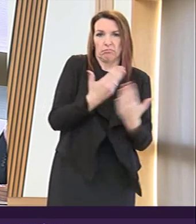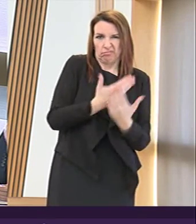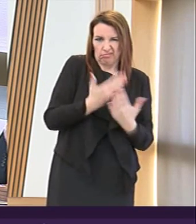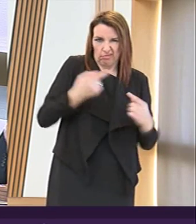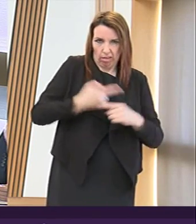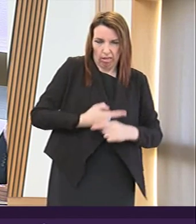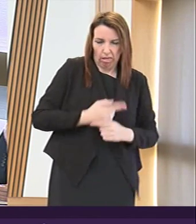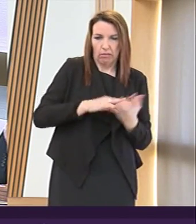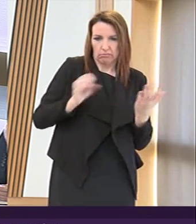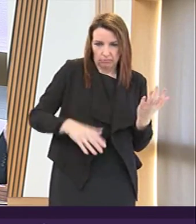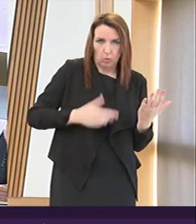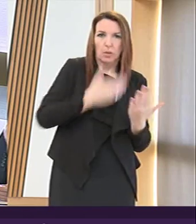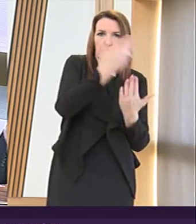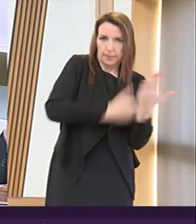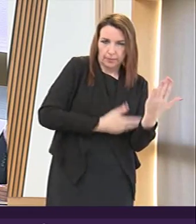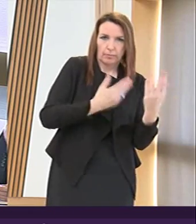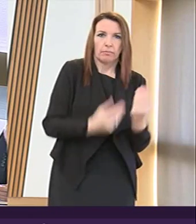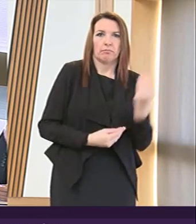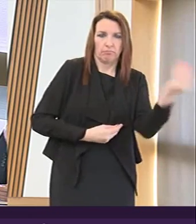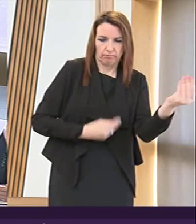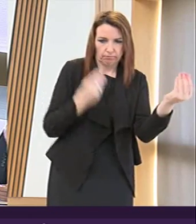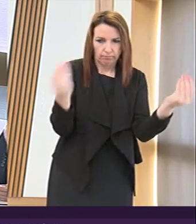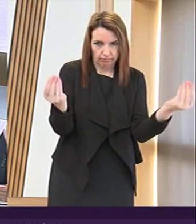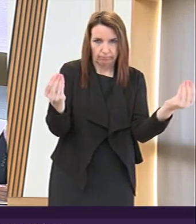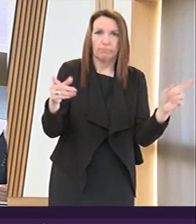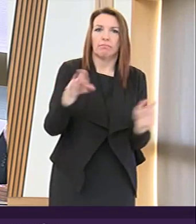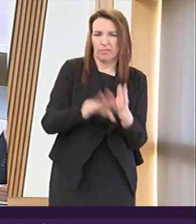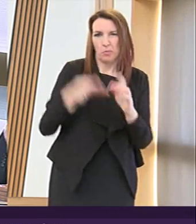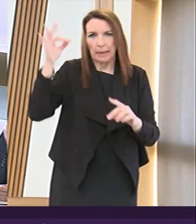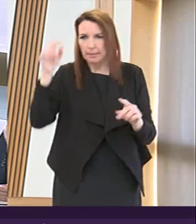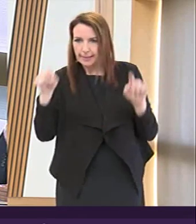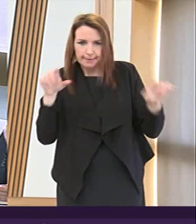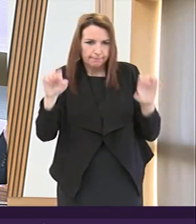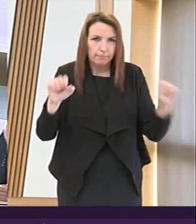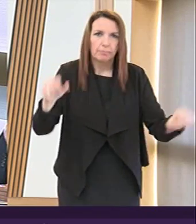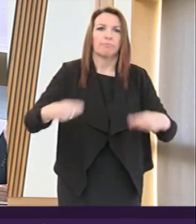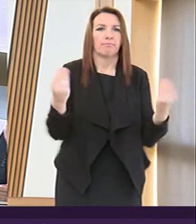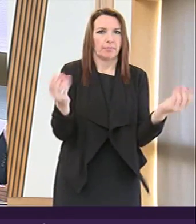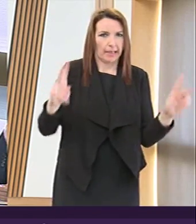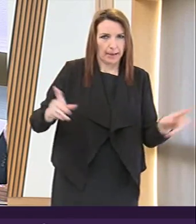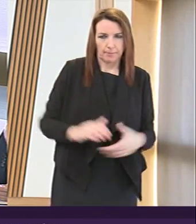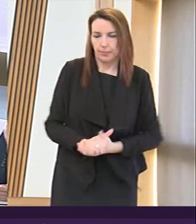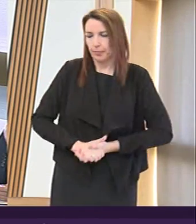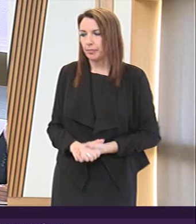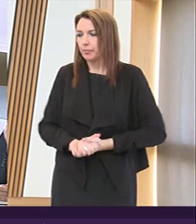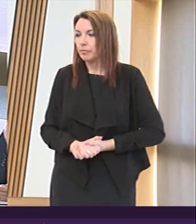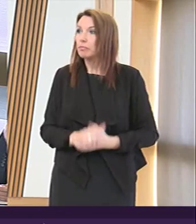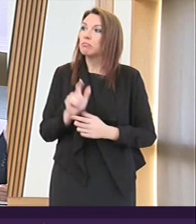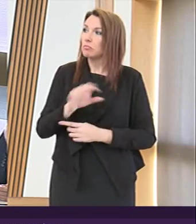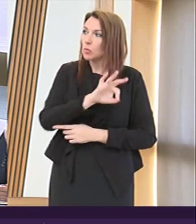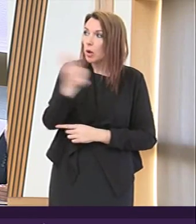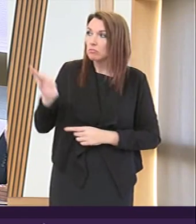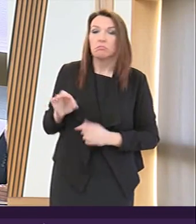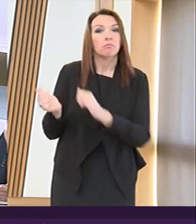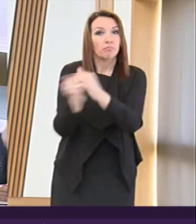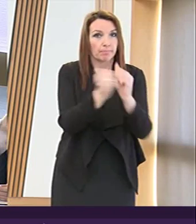errors as well as a few minor points which were also identified by the committee's legal advisers Is the committee at